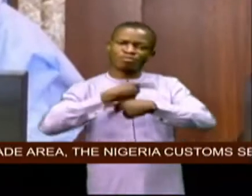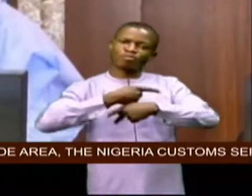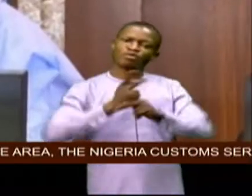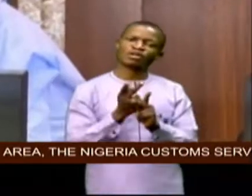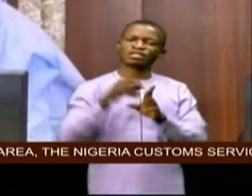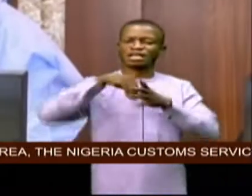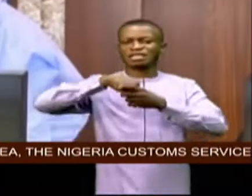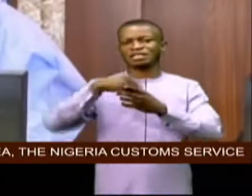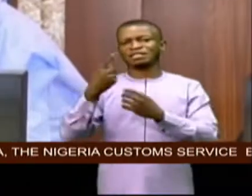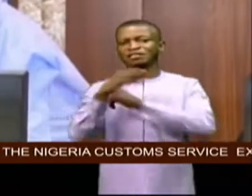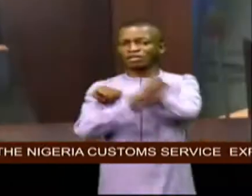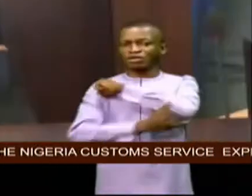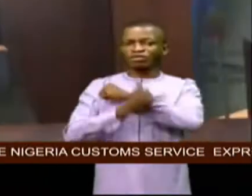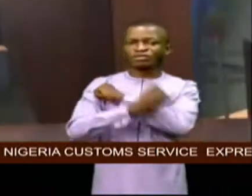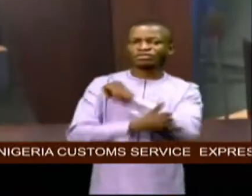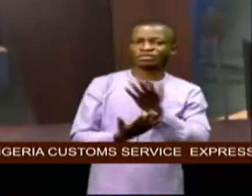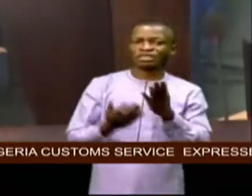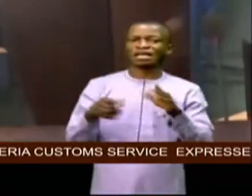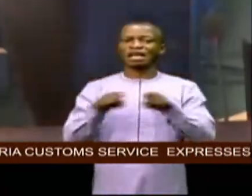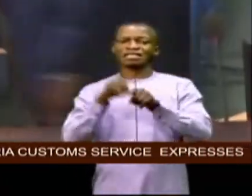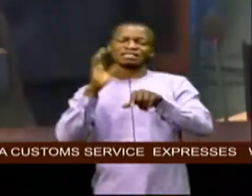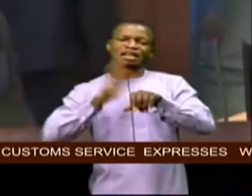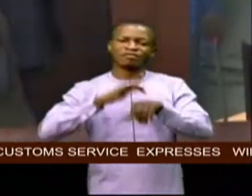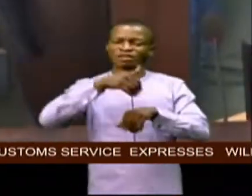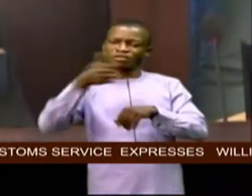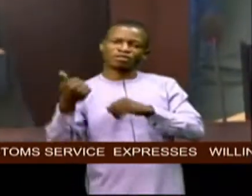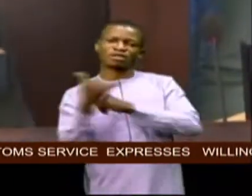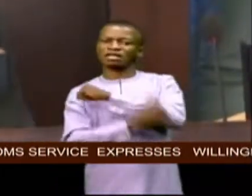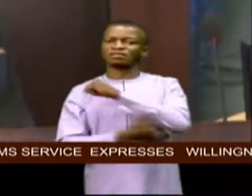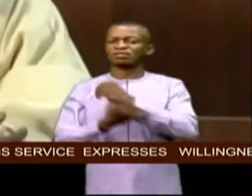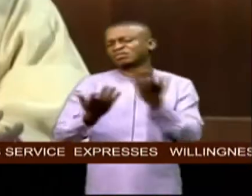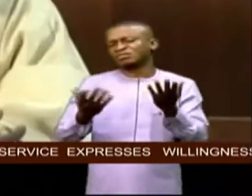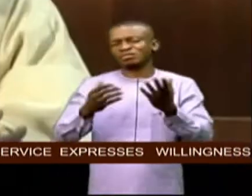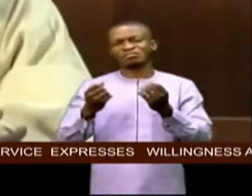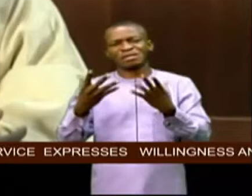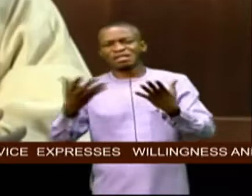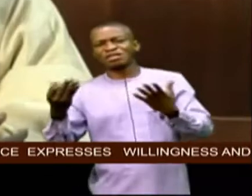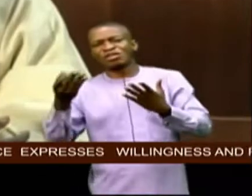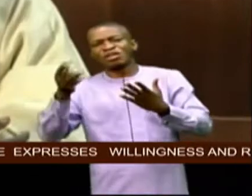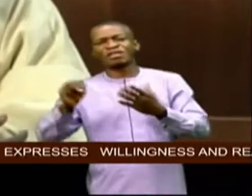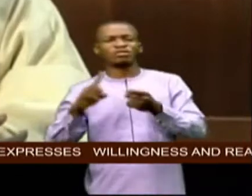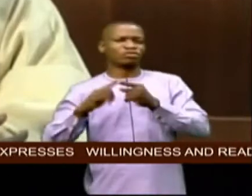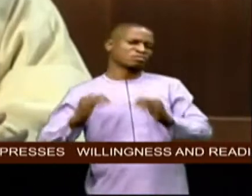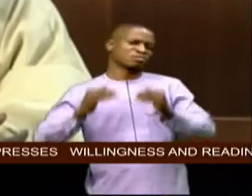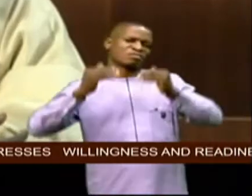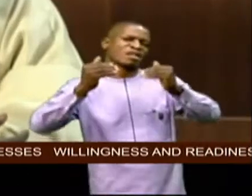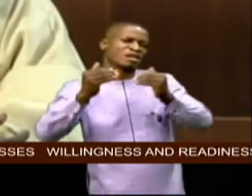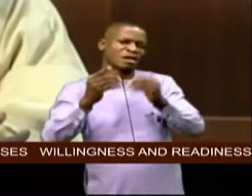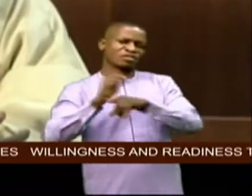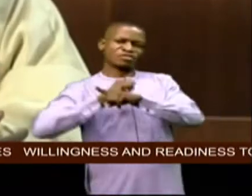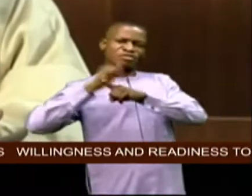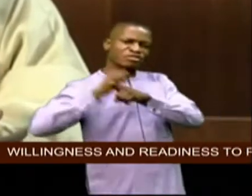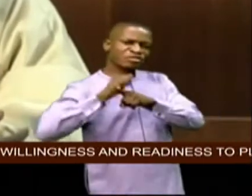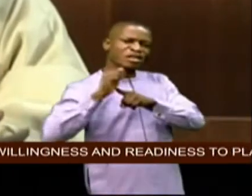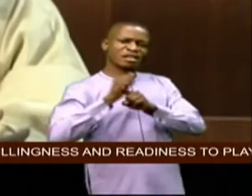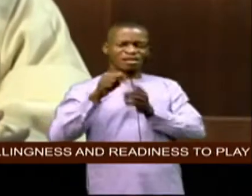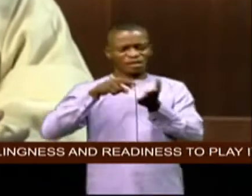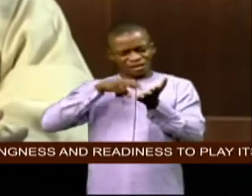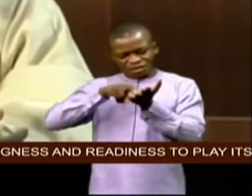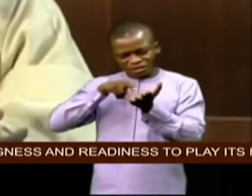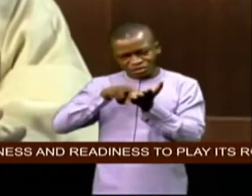the country yes it affects also other countries about 167 of them to enhance our training and research